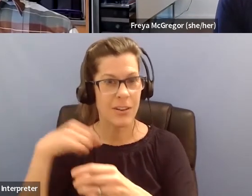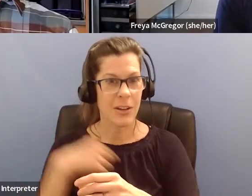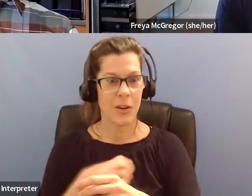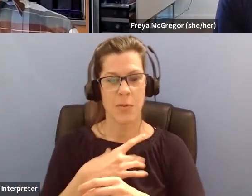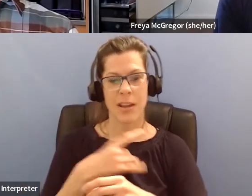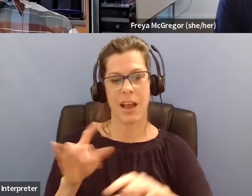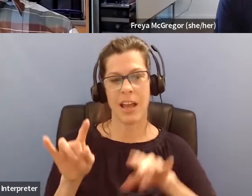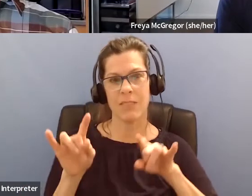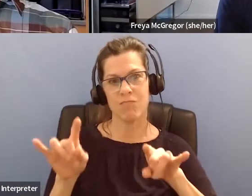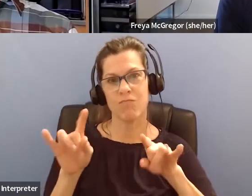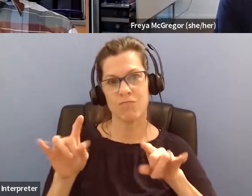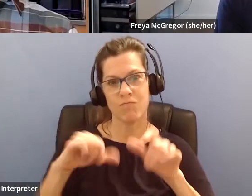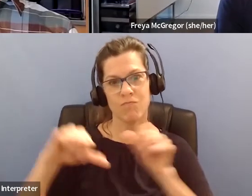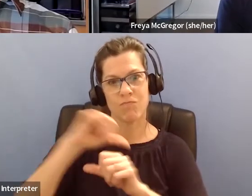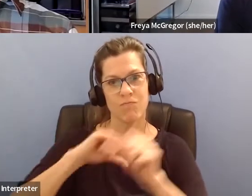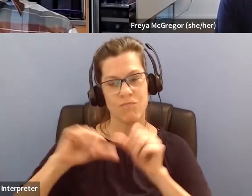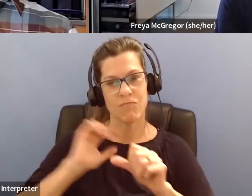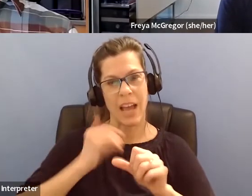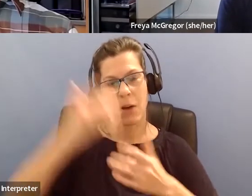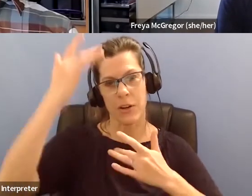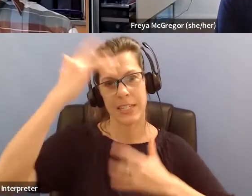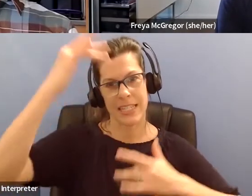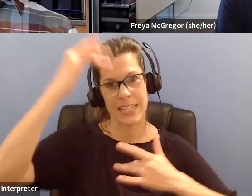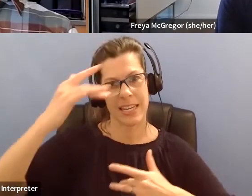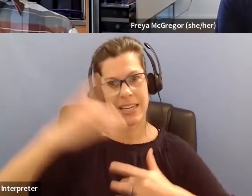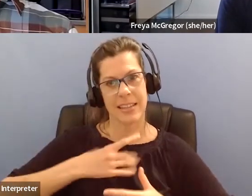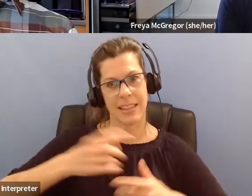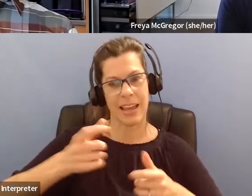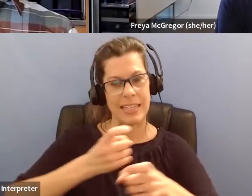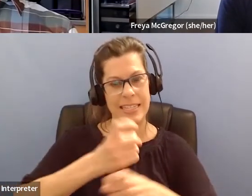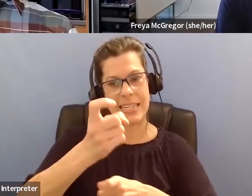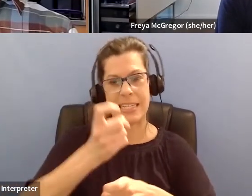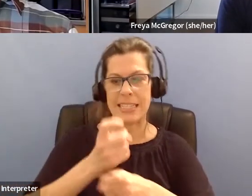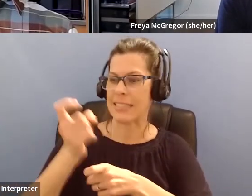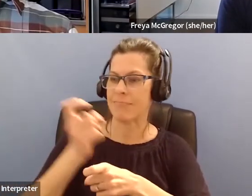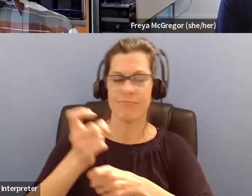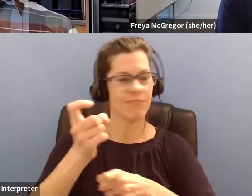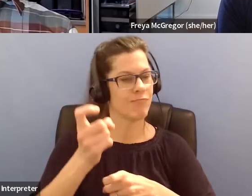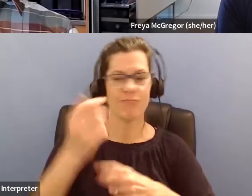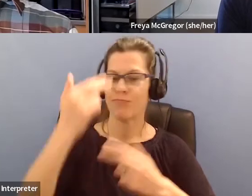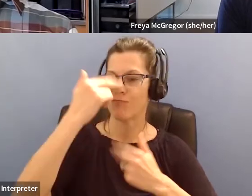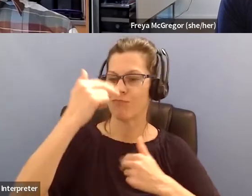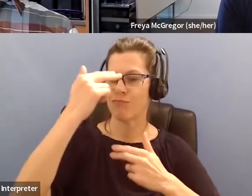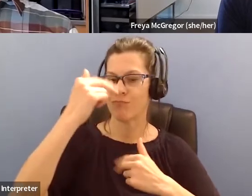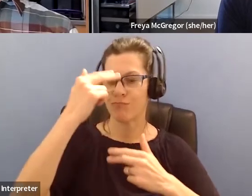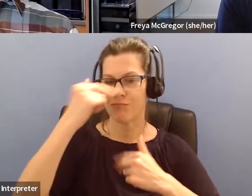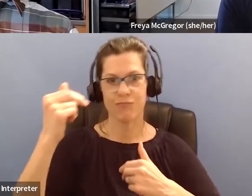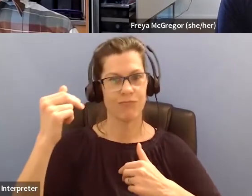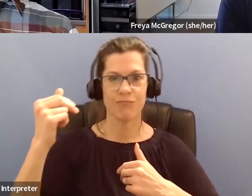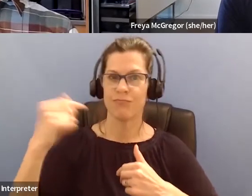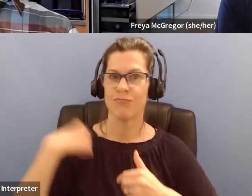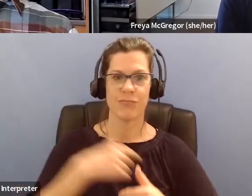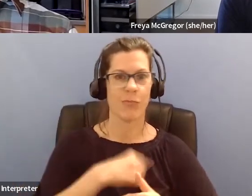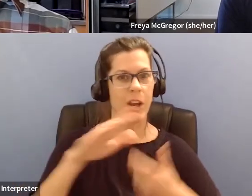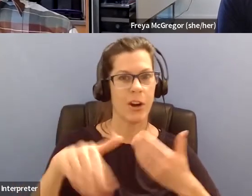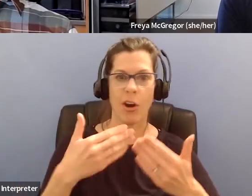our condition. And one of the things that everybody says is we're all on a different Mr. Toad's wild ride,